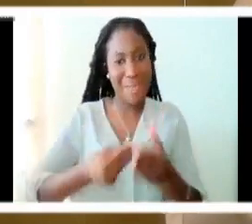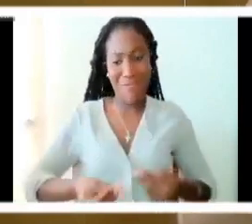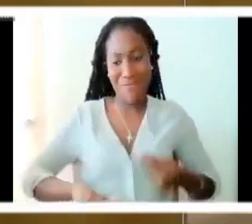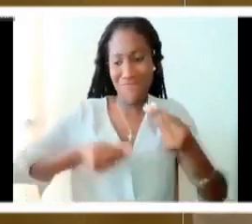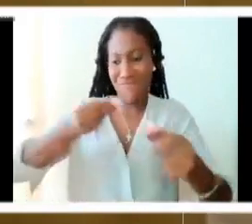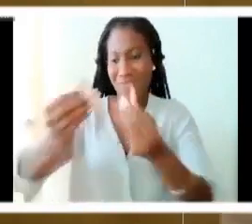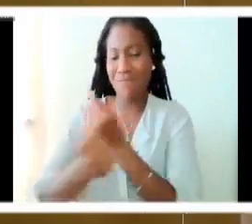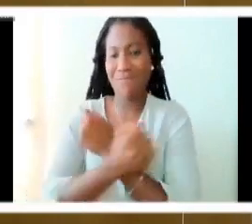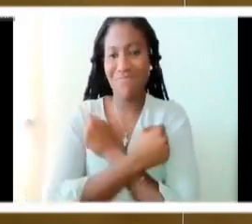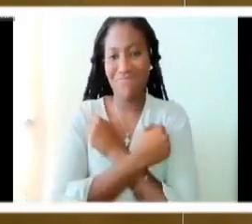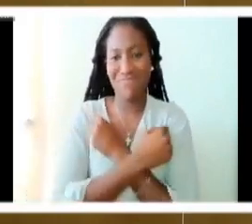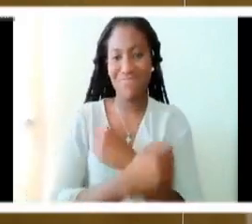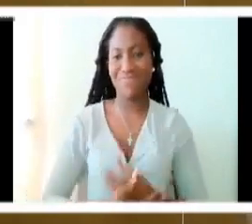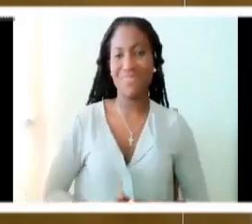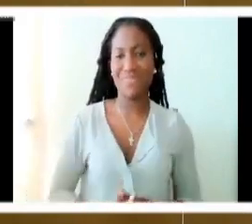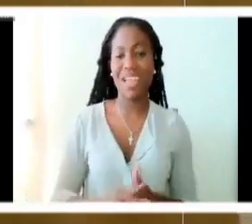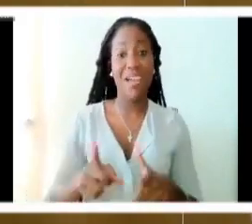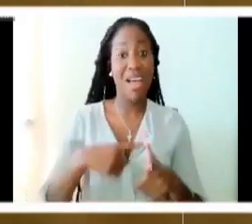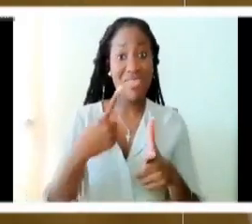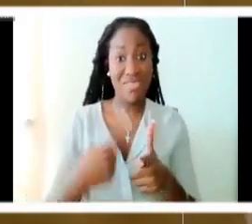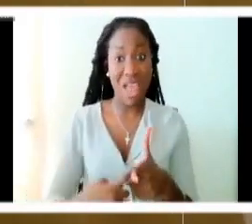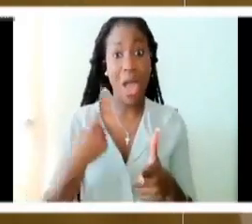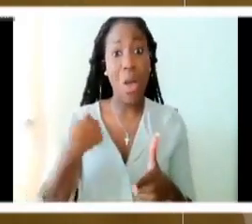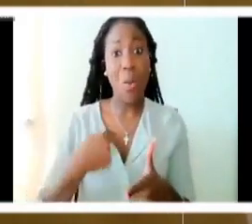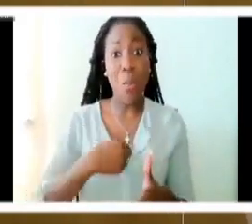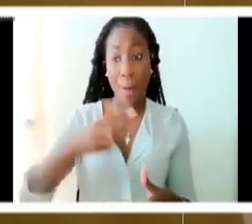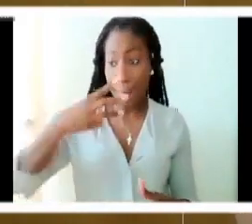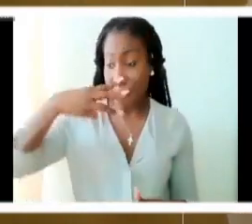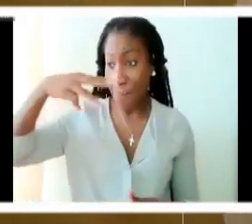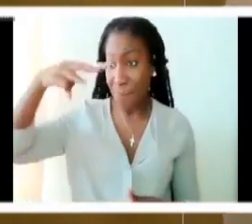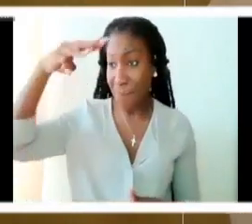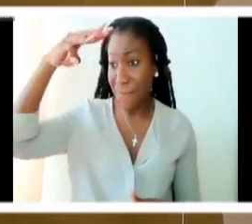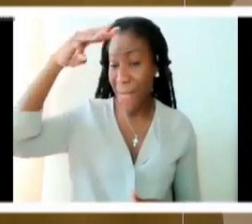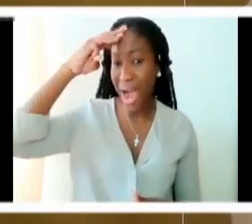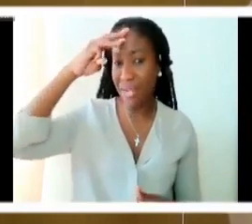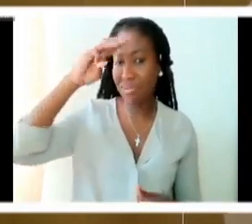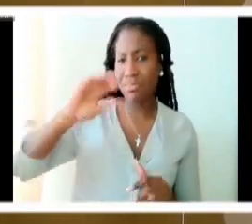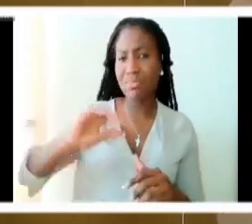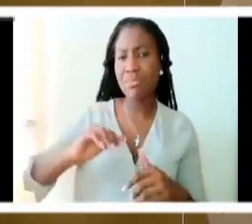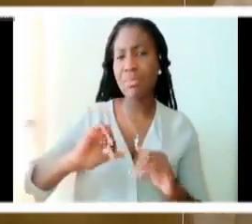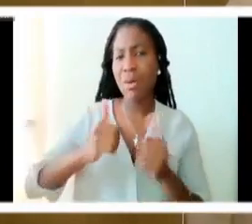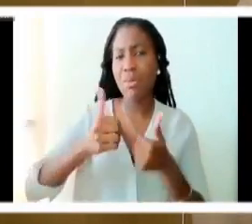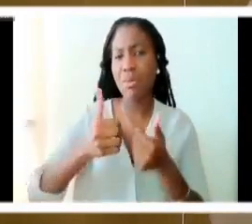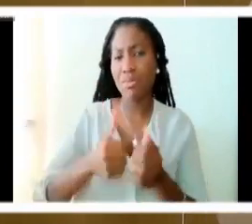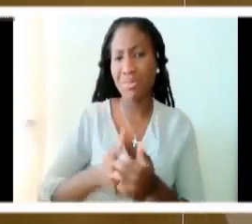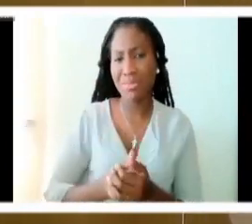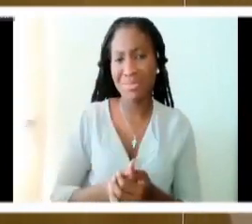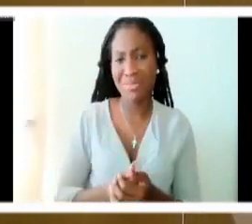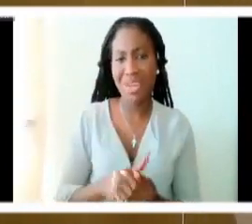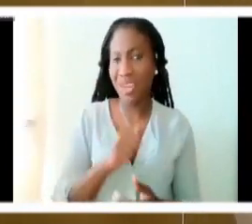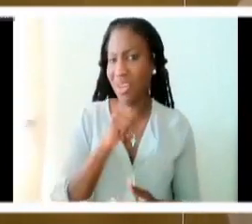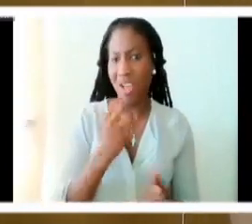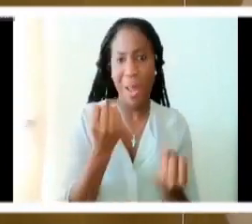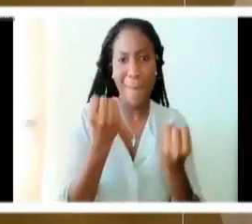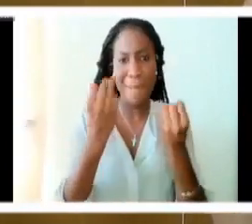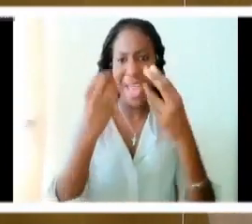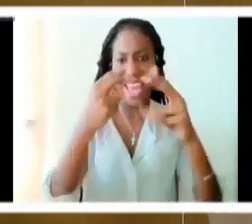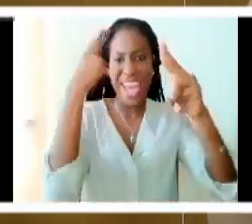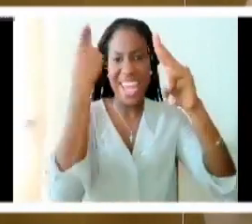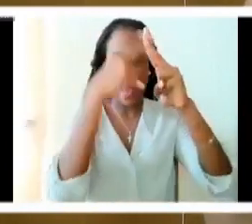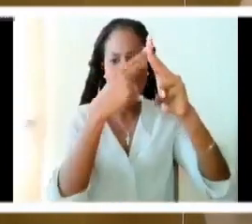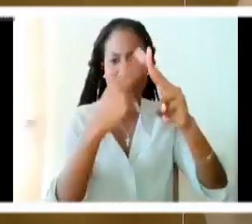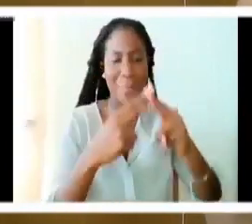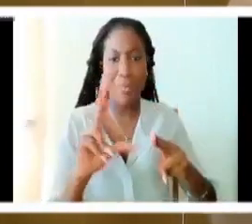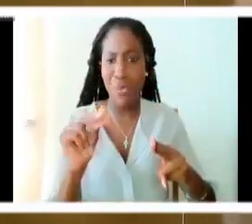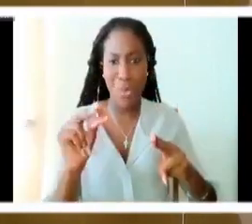and how do we baptize them in a single name it's not in the names plural of it is in the name of